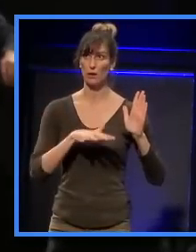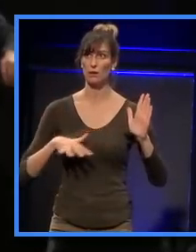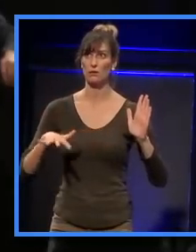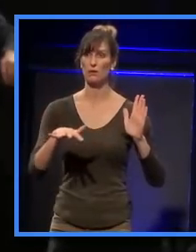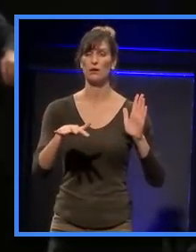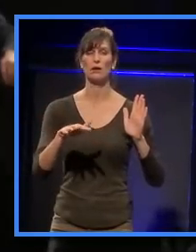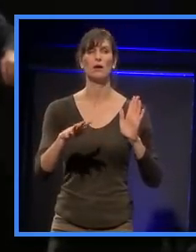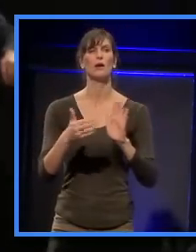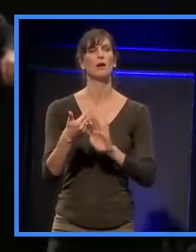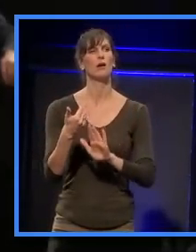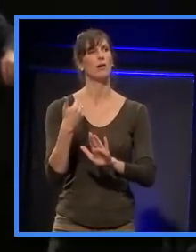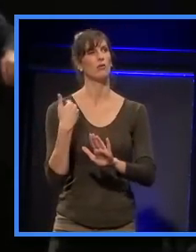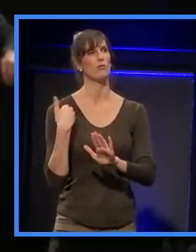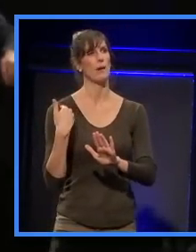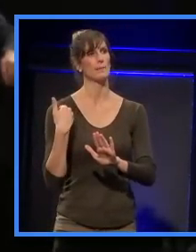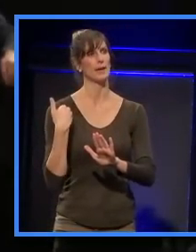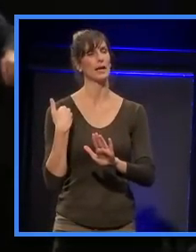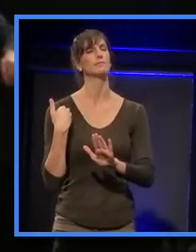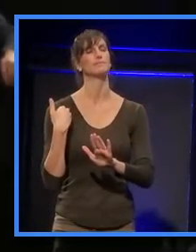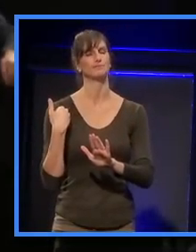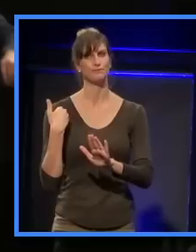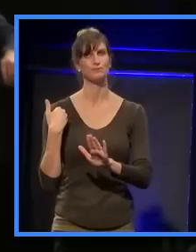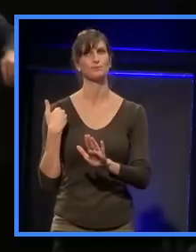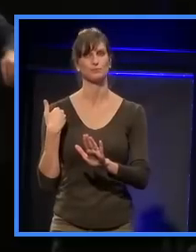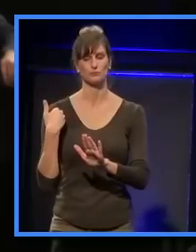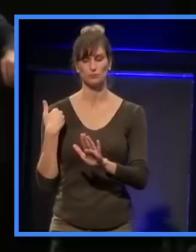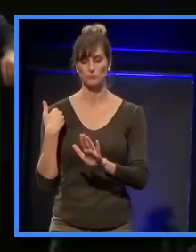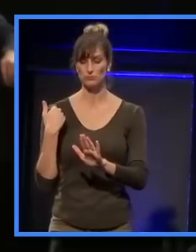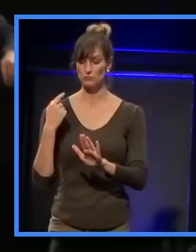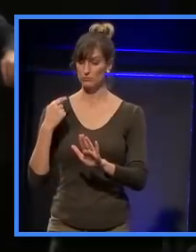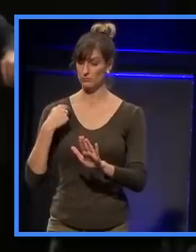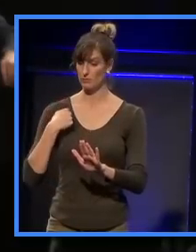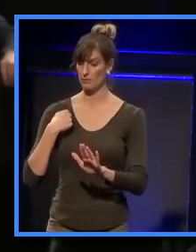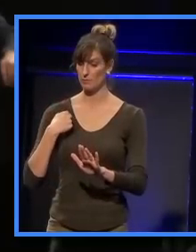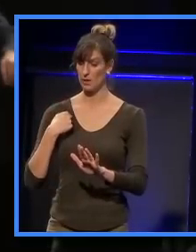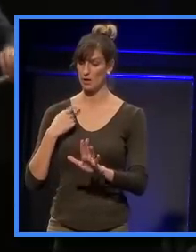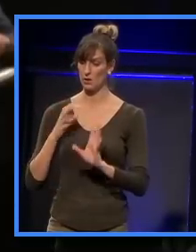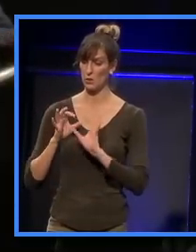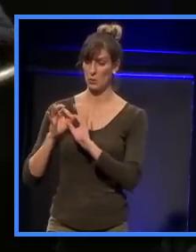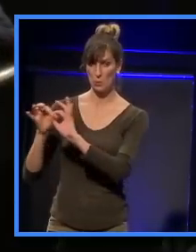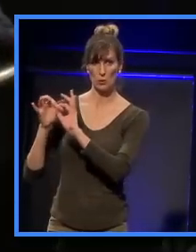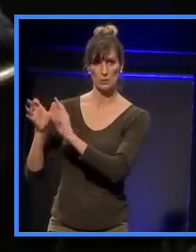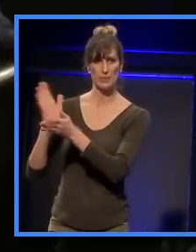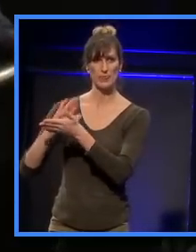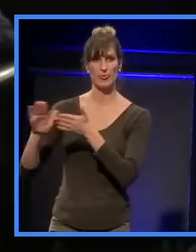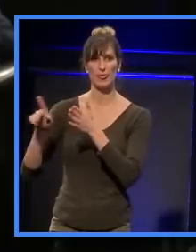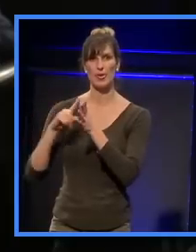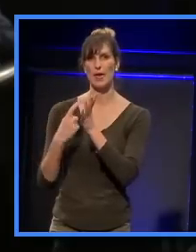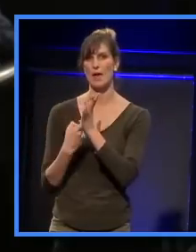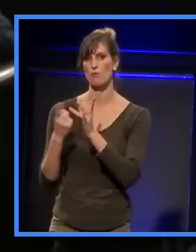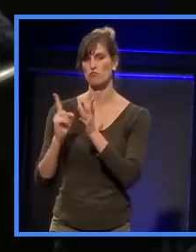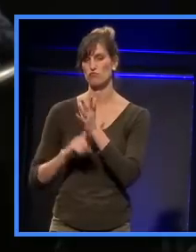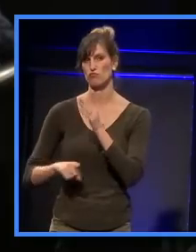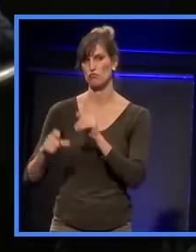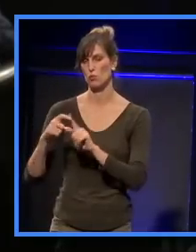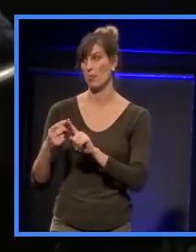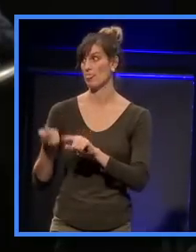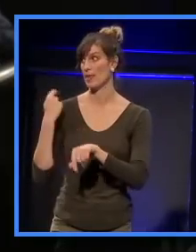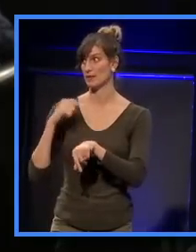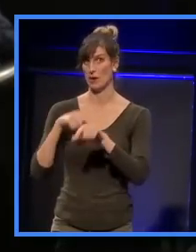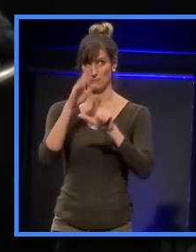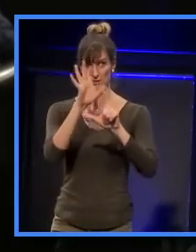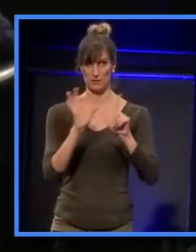reminded me of the time when you mentioned that, because I first started working with Harold back then when this was being designed, and it's